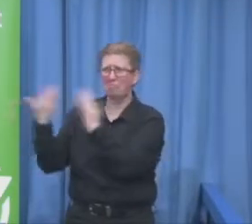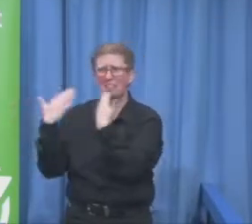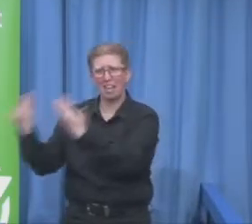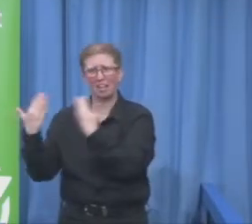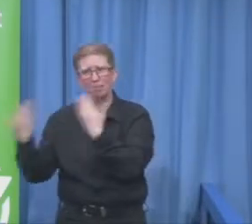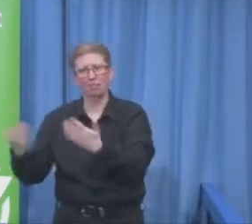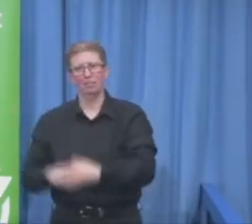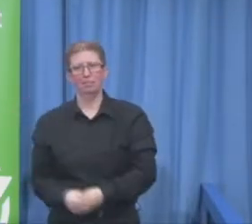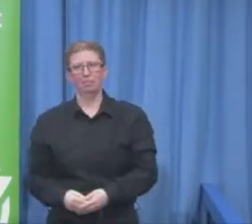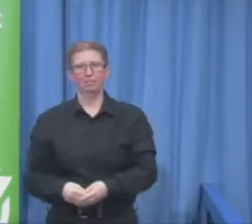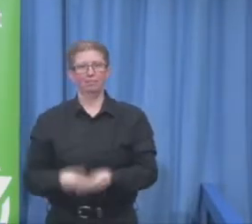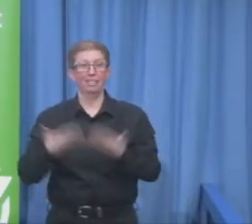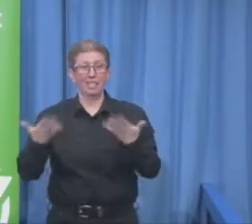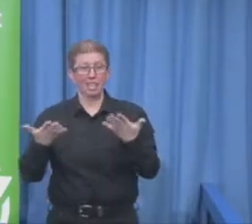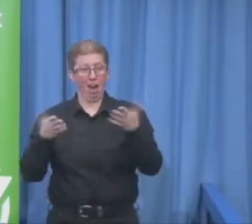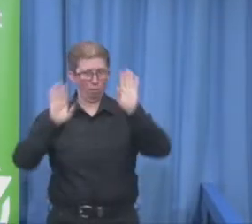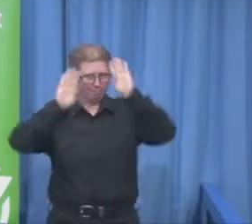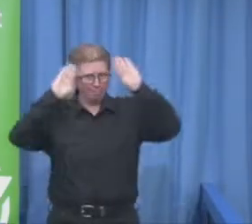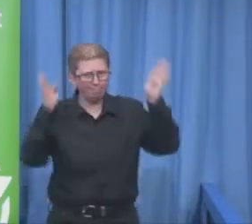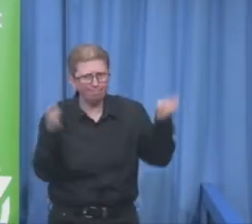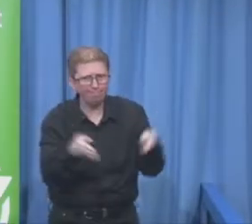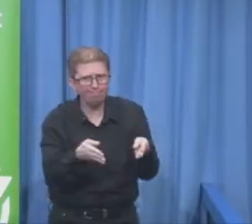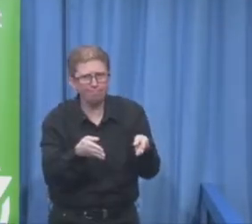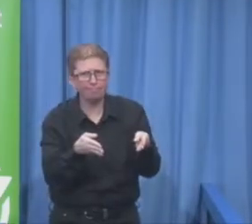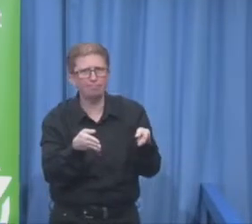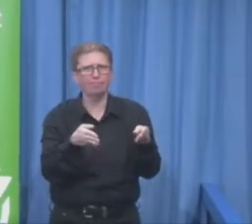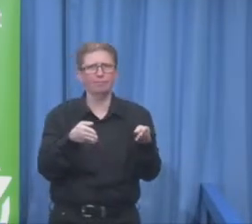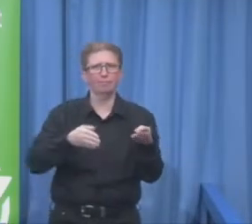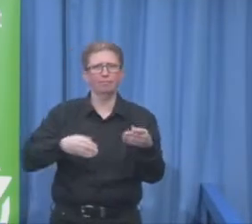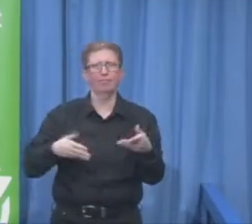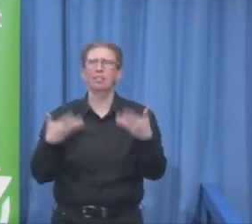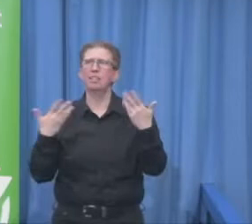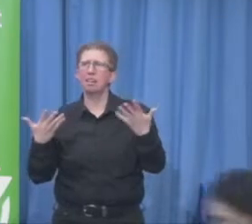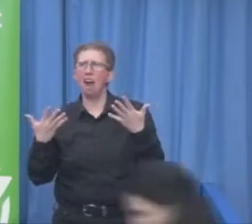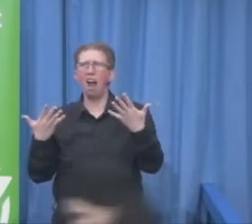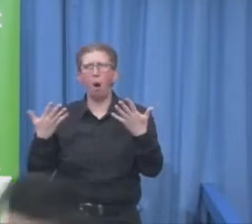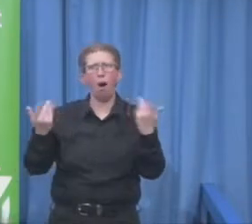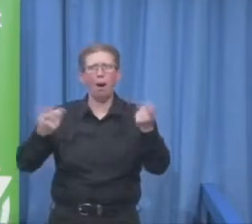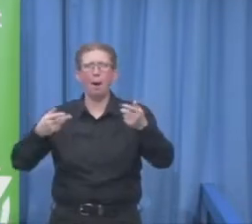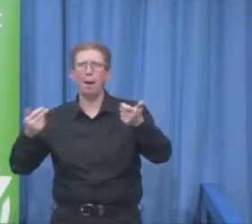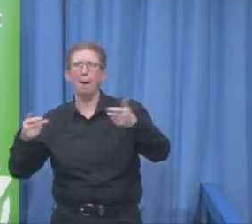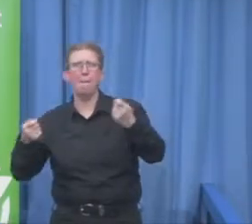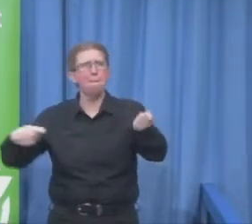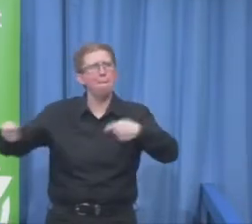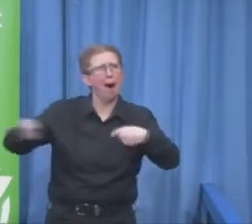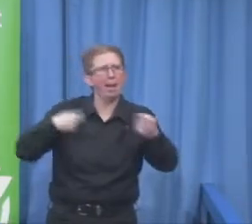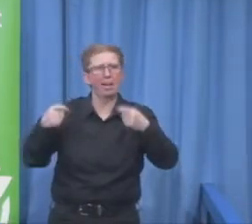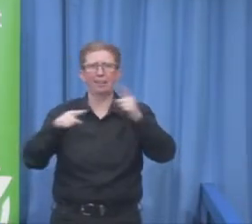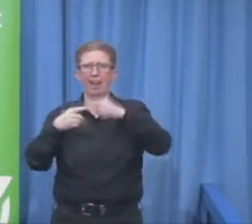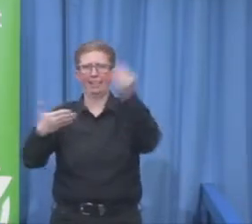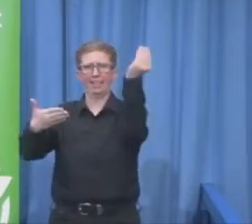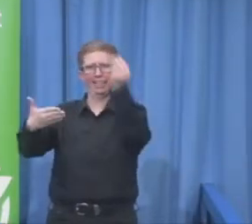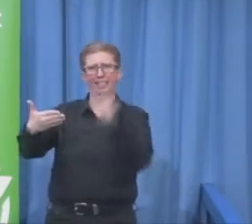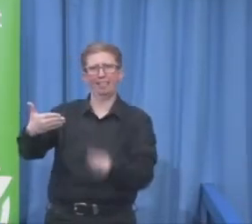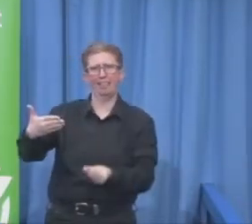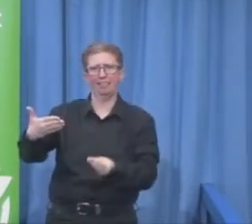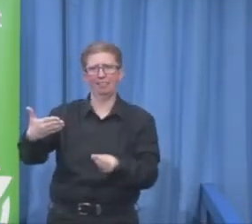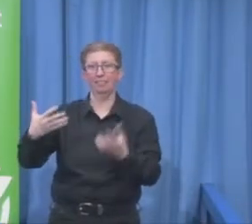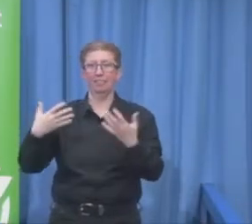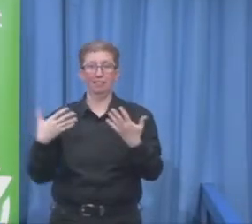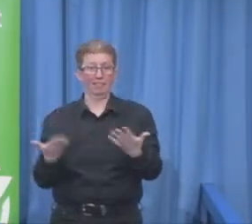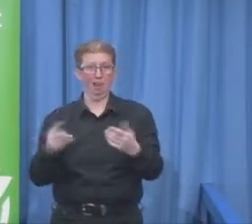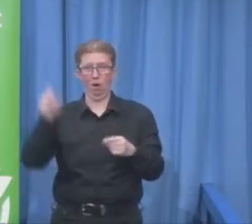and we are delighted to have here with us today Shinjin is that right apologies pseudo from the